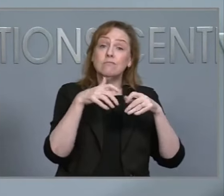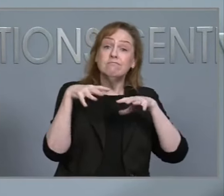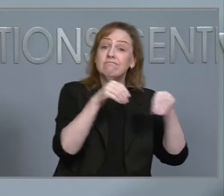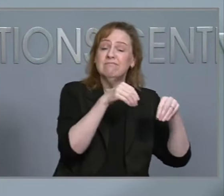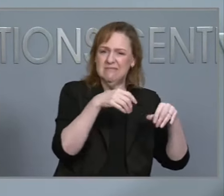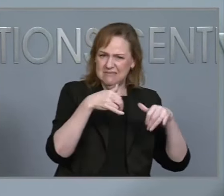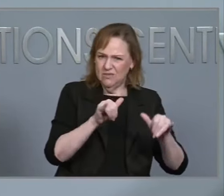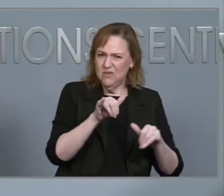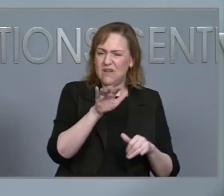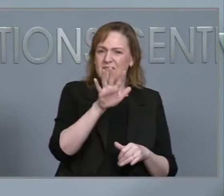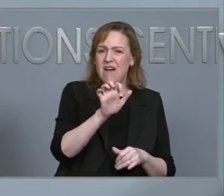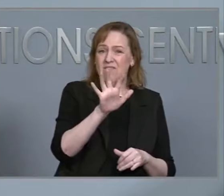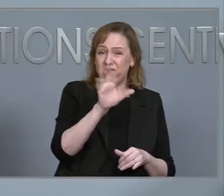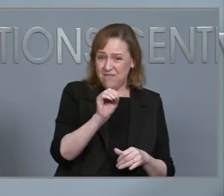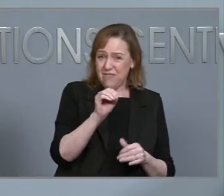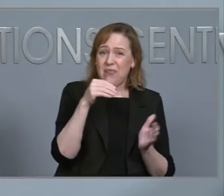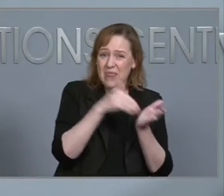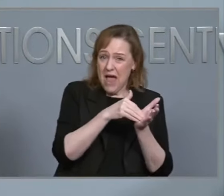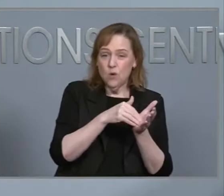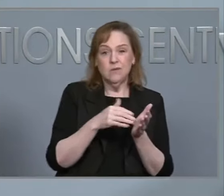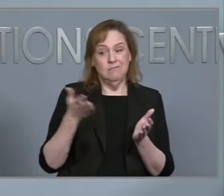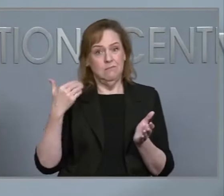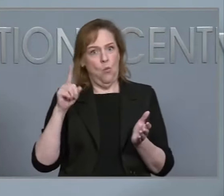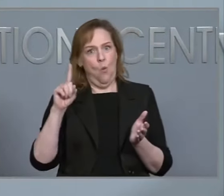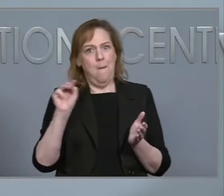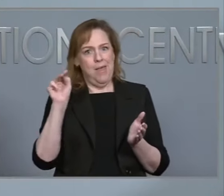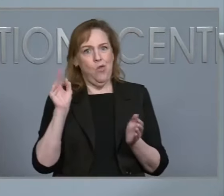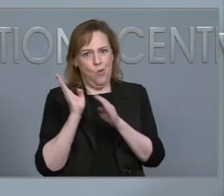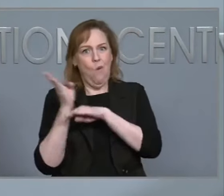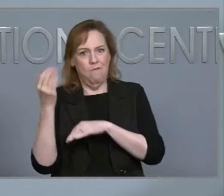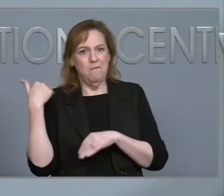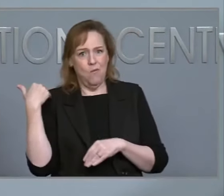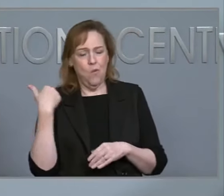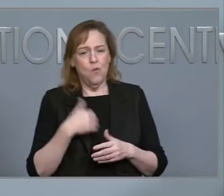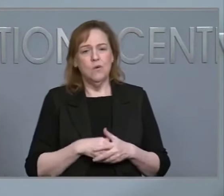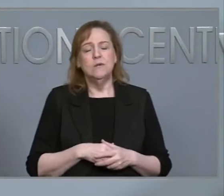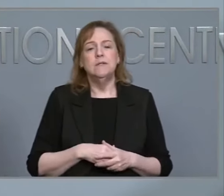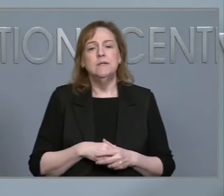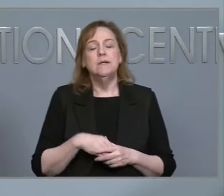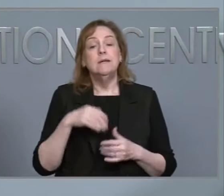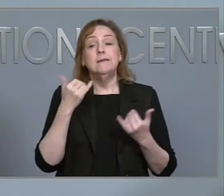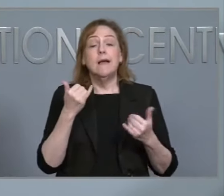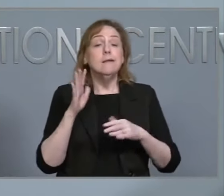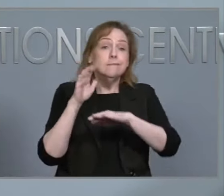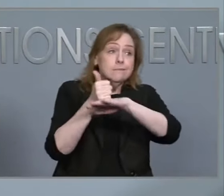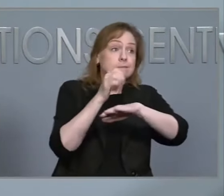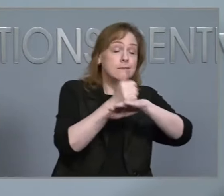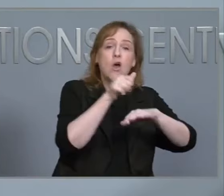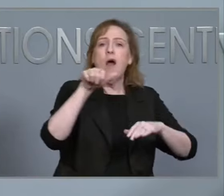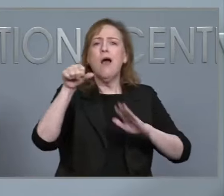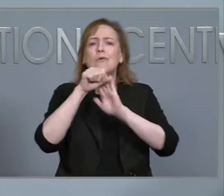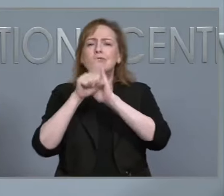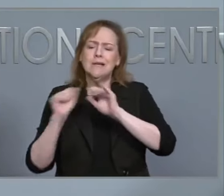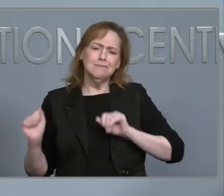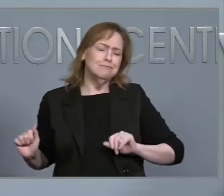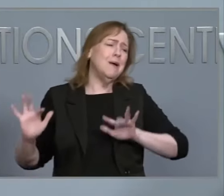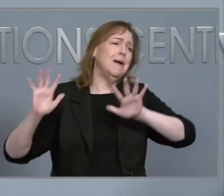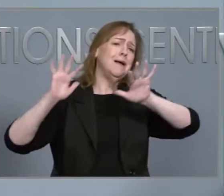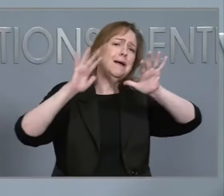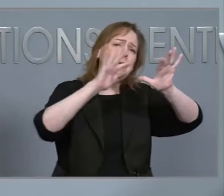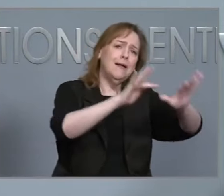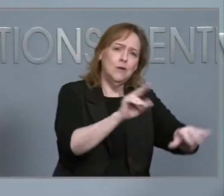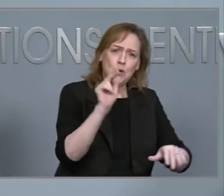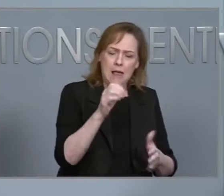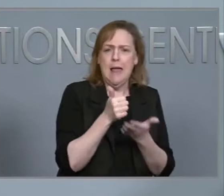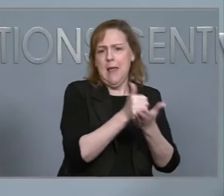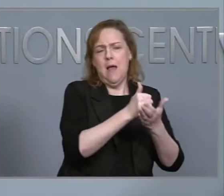governor, over a million. Restoration operations are underway with crews from other states converging on North Carolina to assist, and I want to